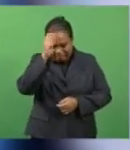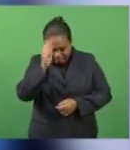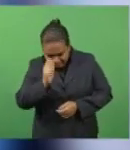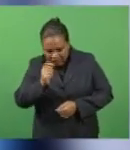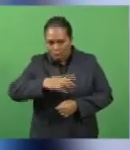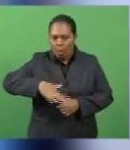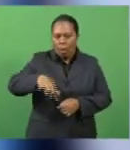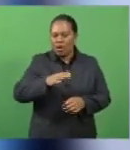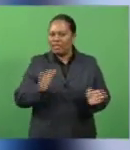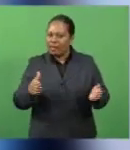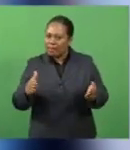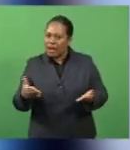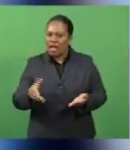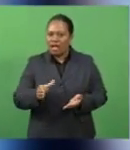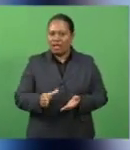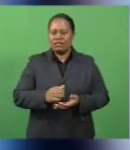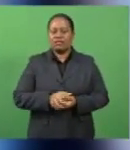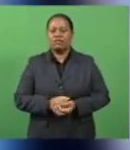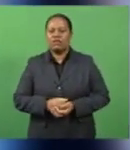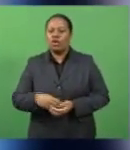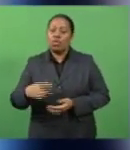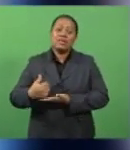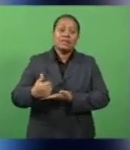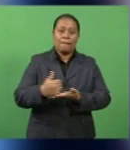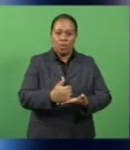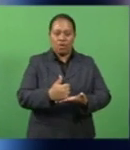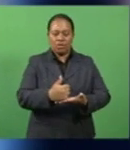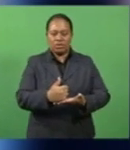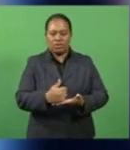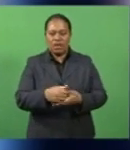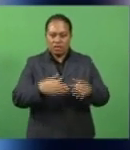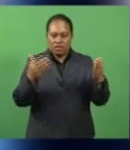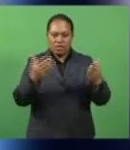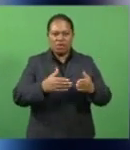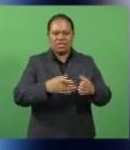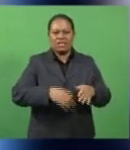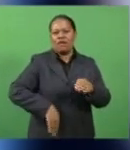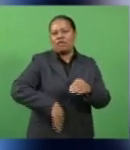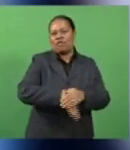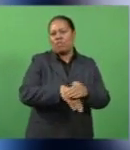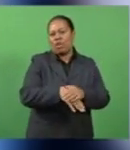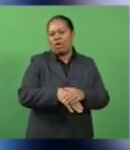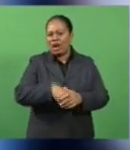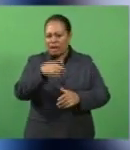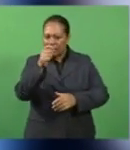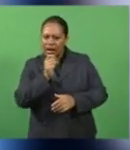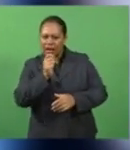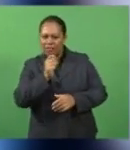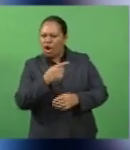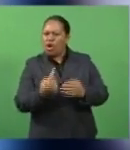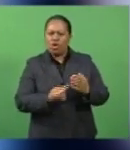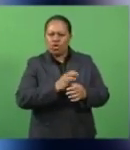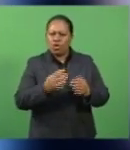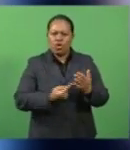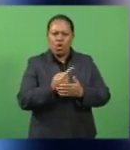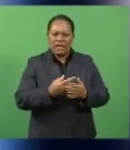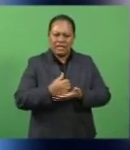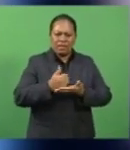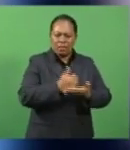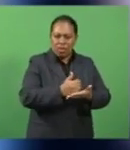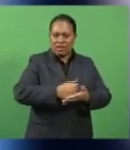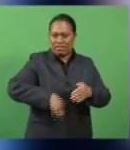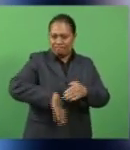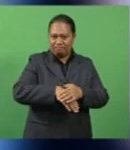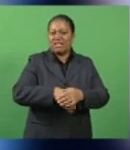in supporting their football club. They're not just supporting the football club, they're supporting their